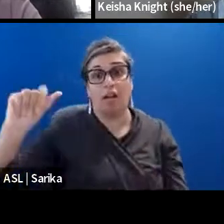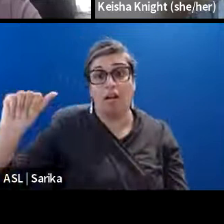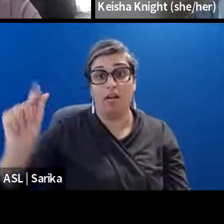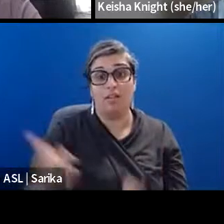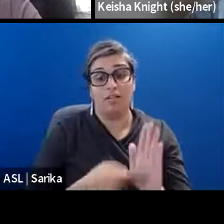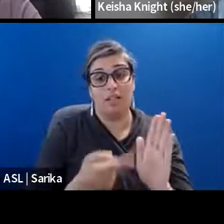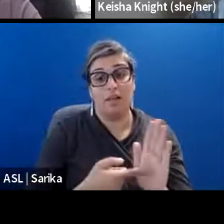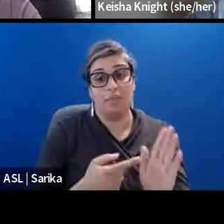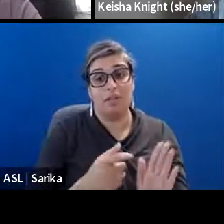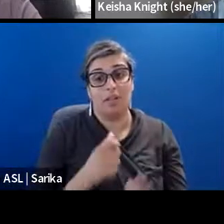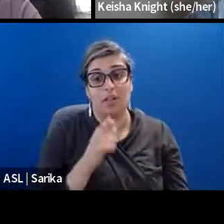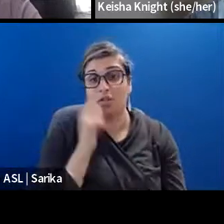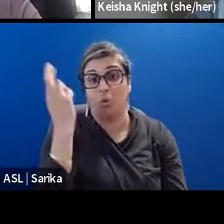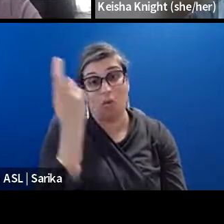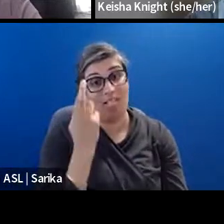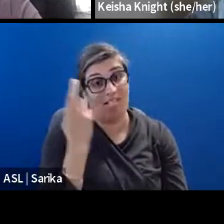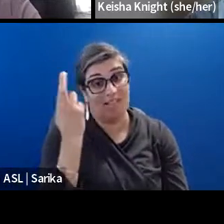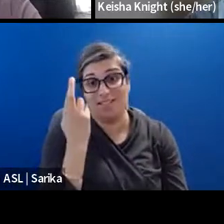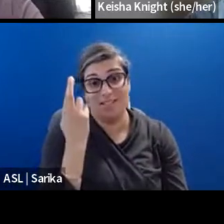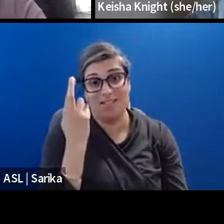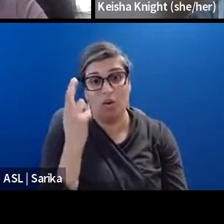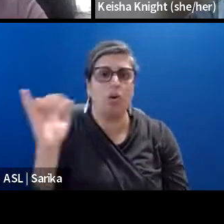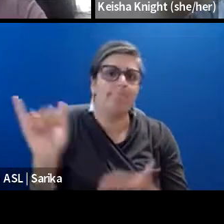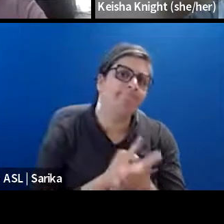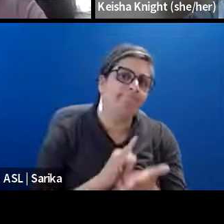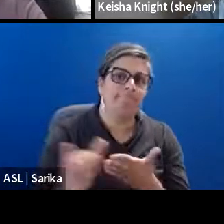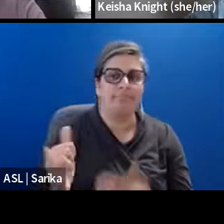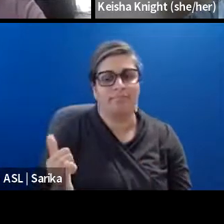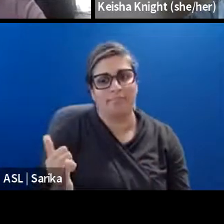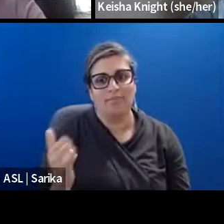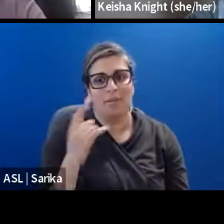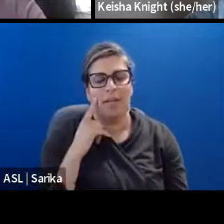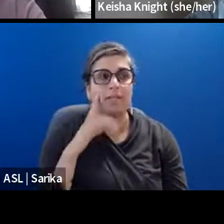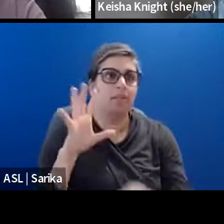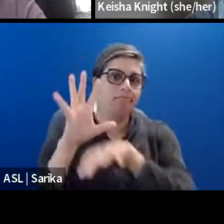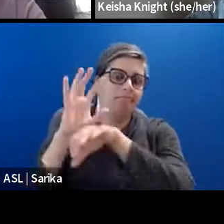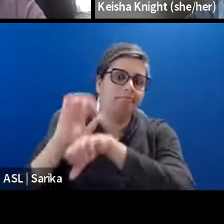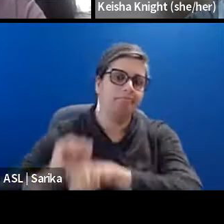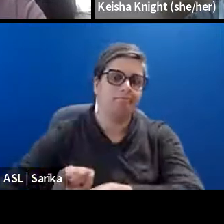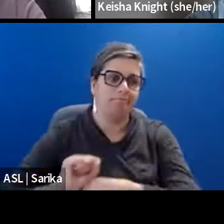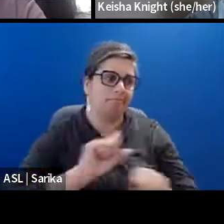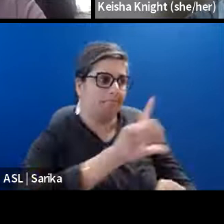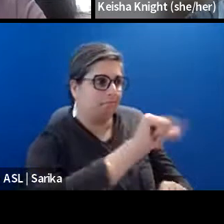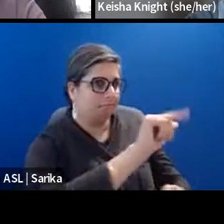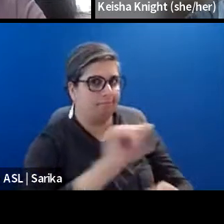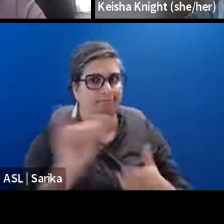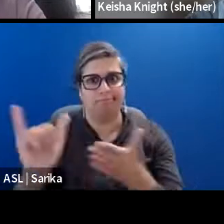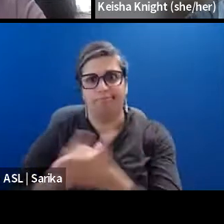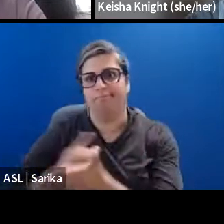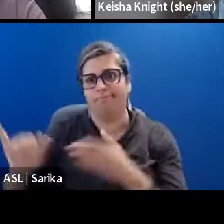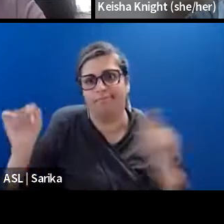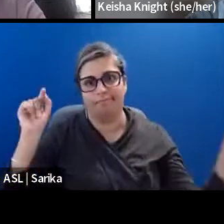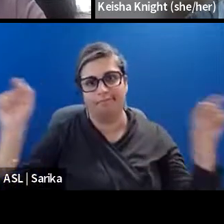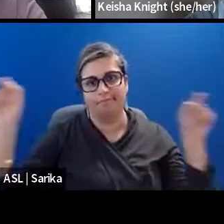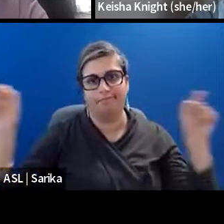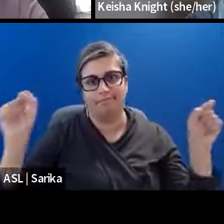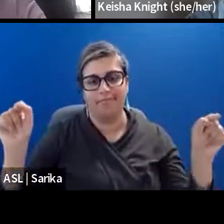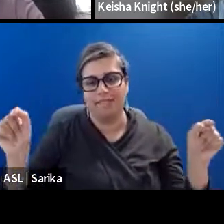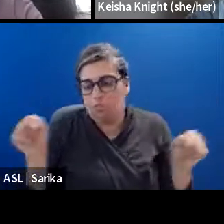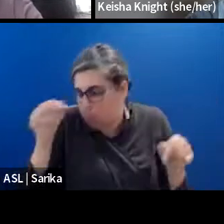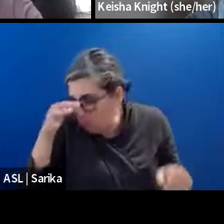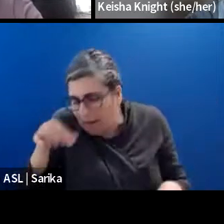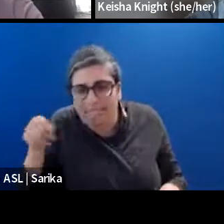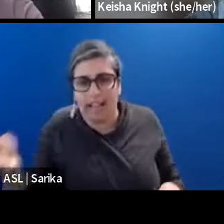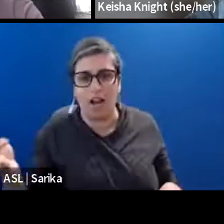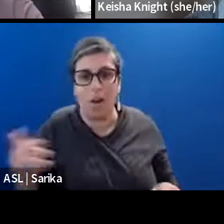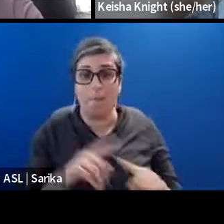don't realize that, or people from New York, just because they're used to everyone being at their fingertips, but